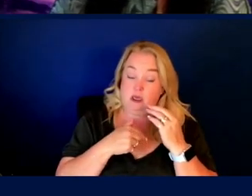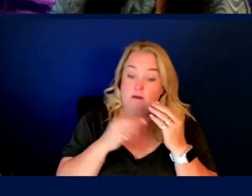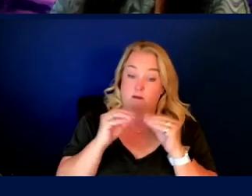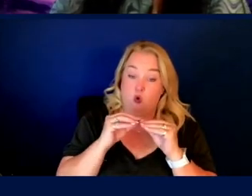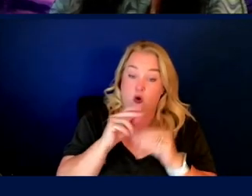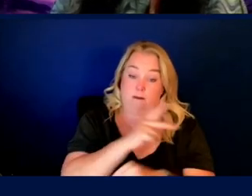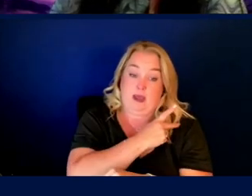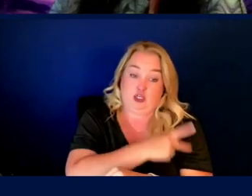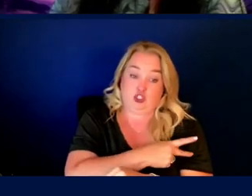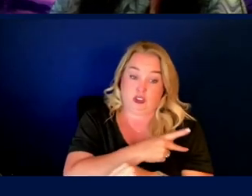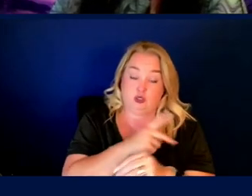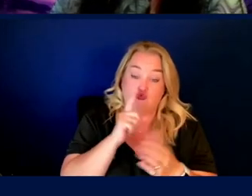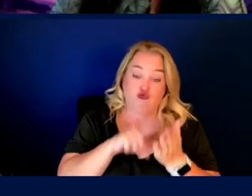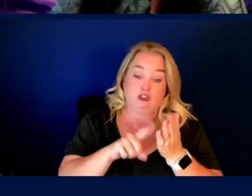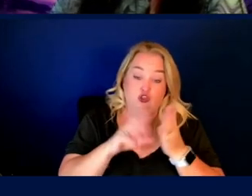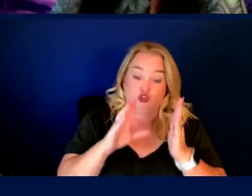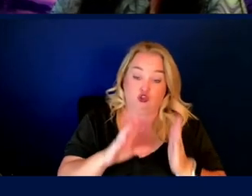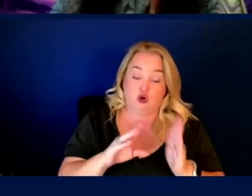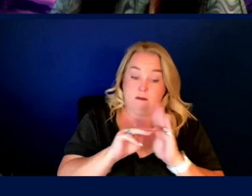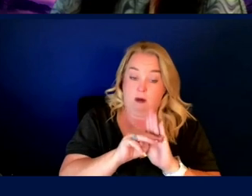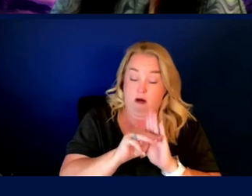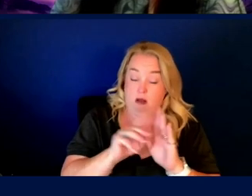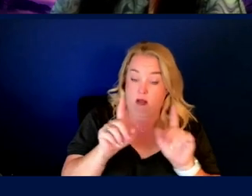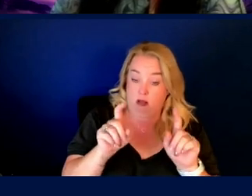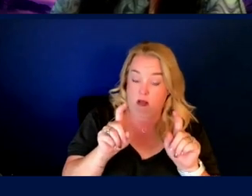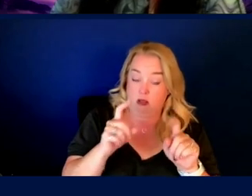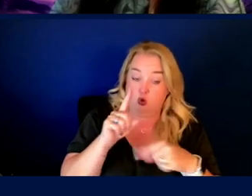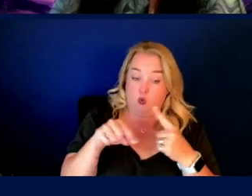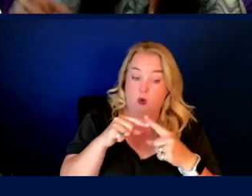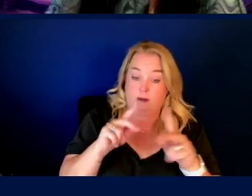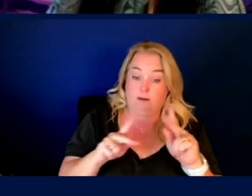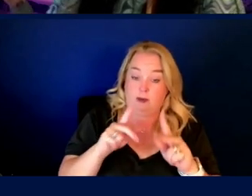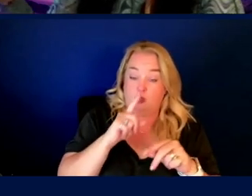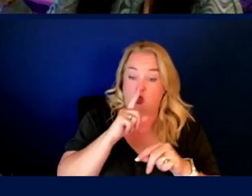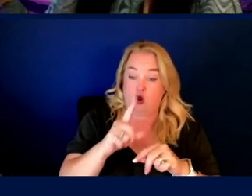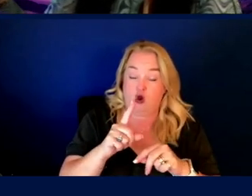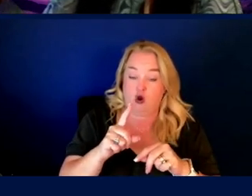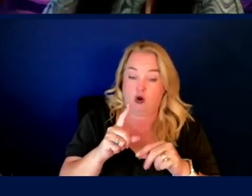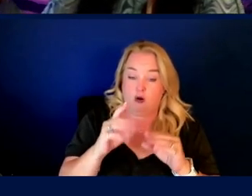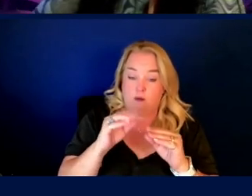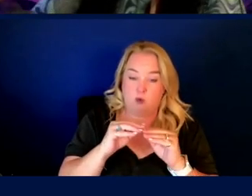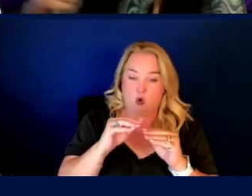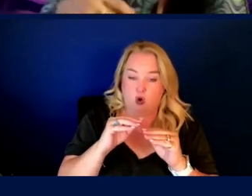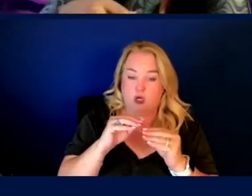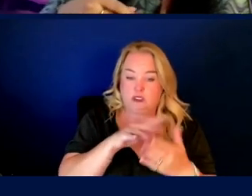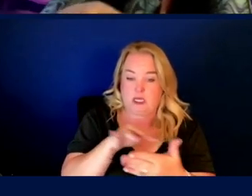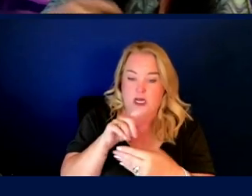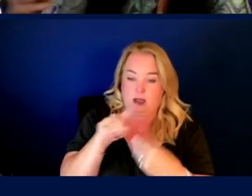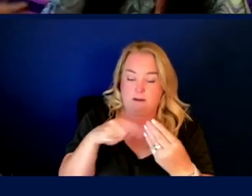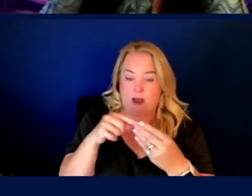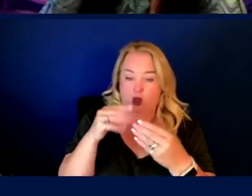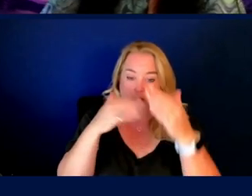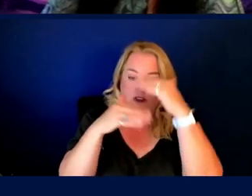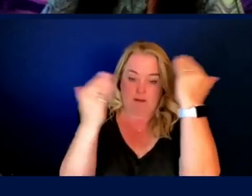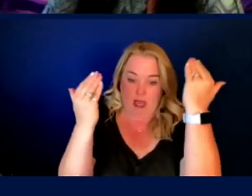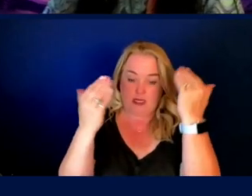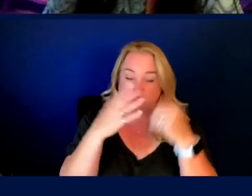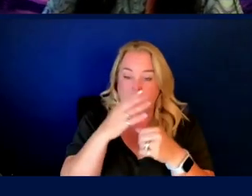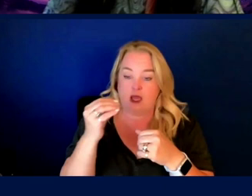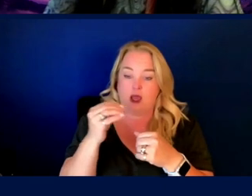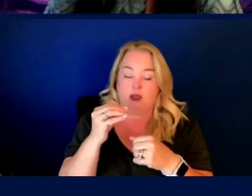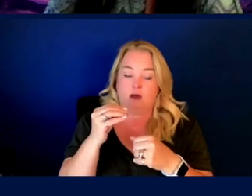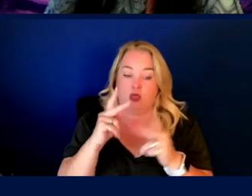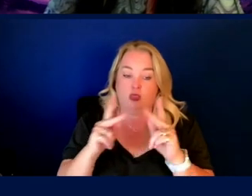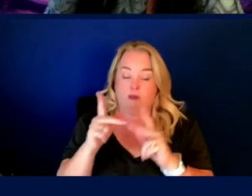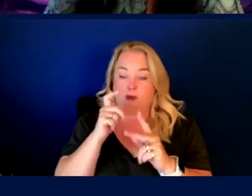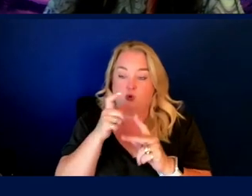researcher model as more folks, uh, explore space, therefore are the patients who are also the researchers who are the experts on